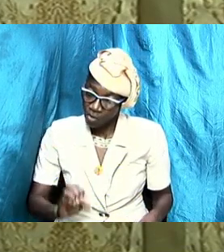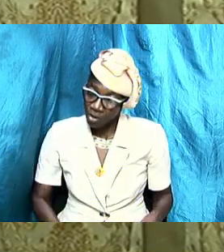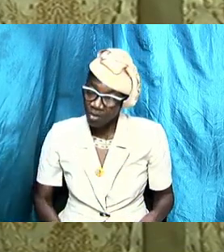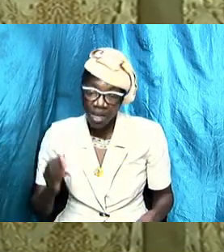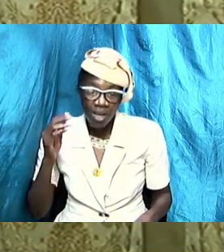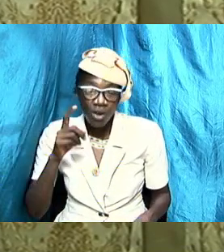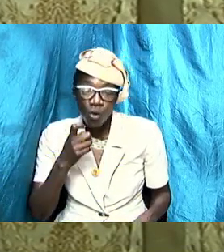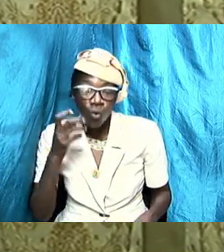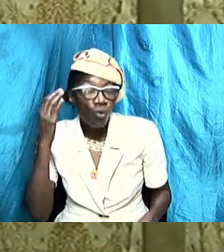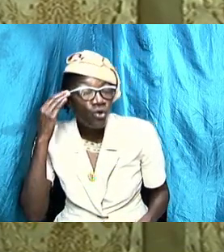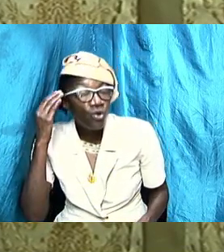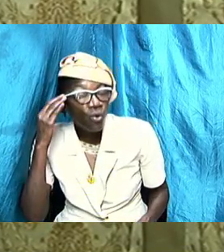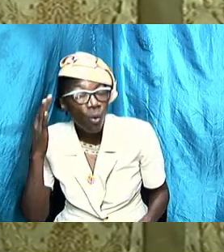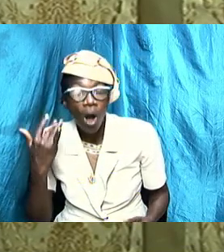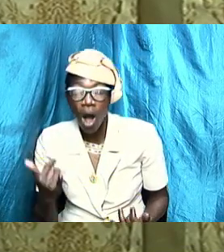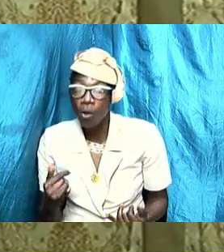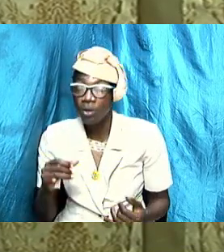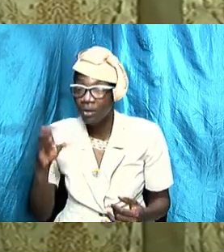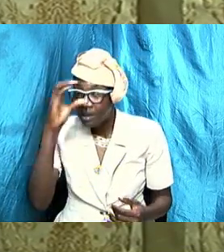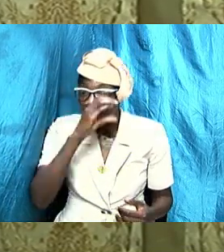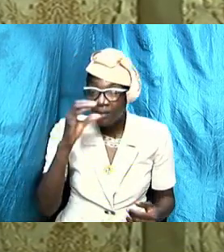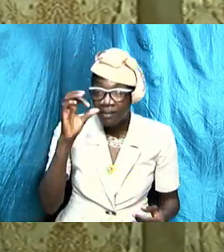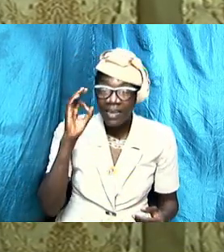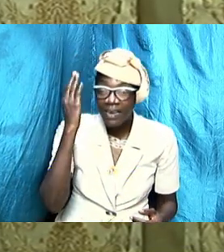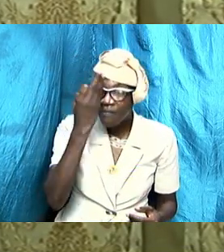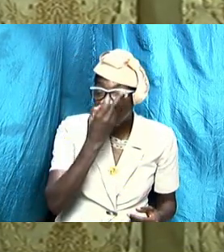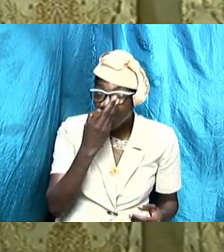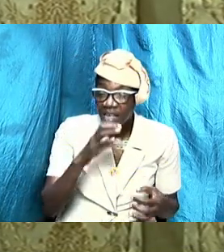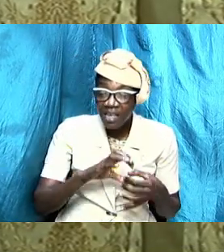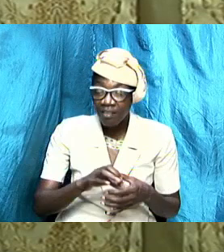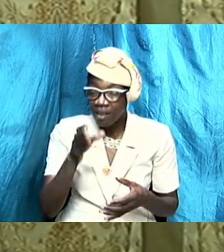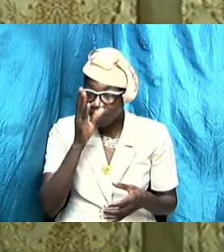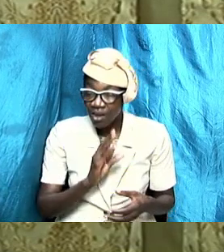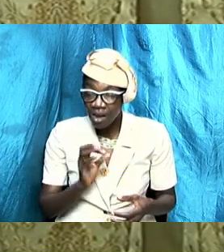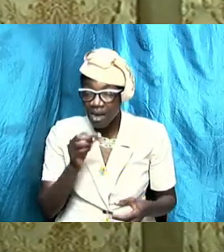God in fasting in prayer in the word